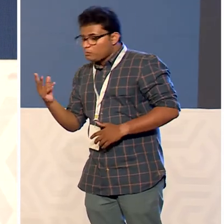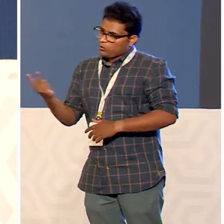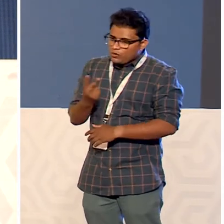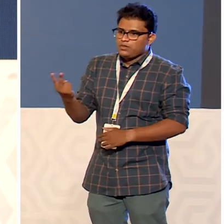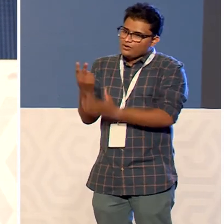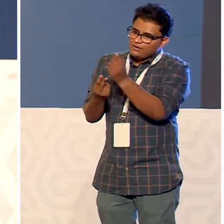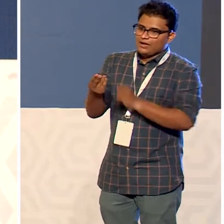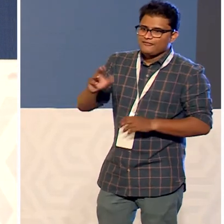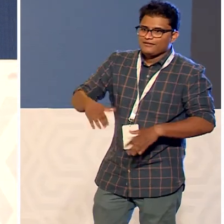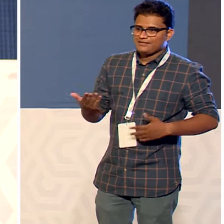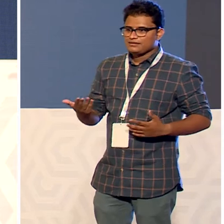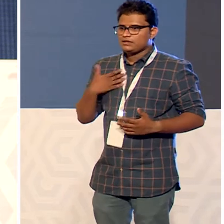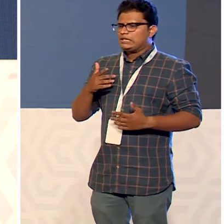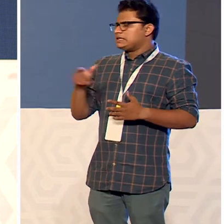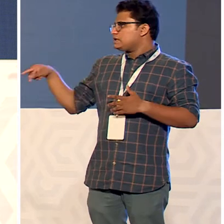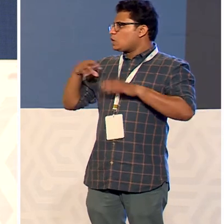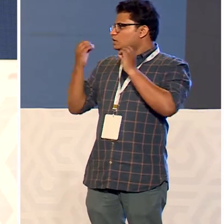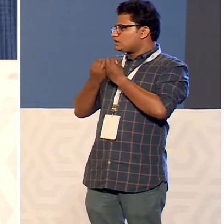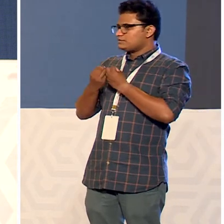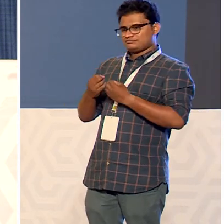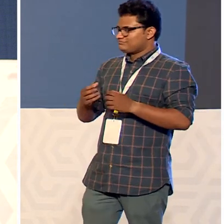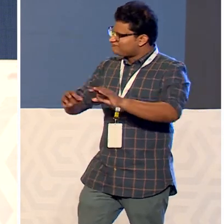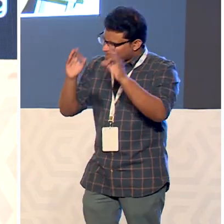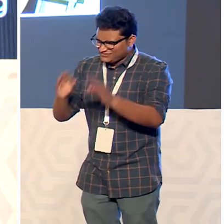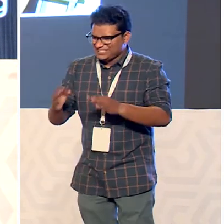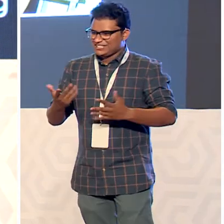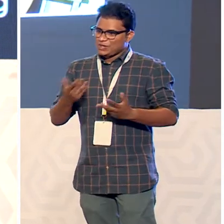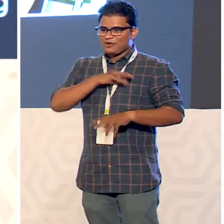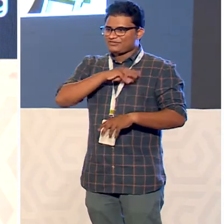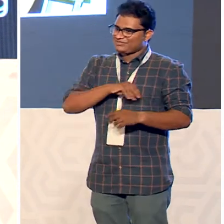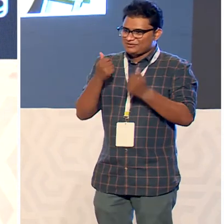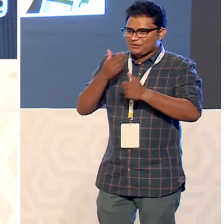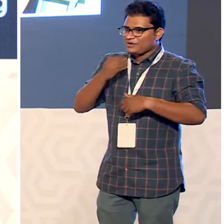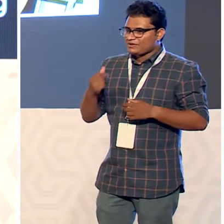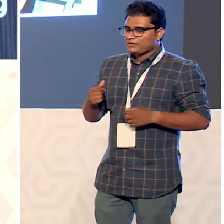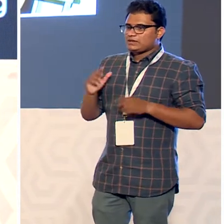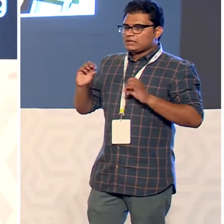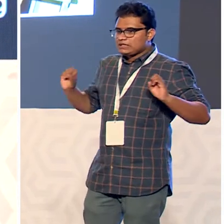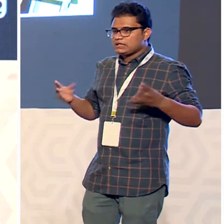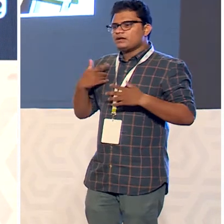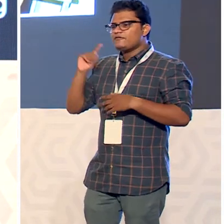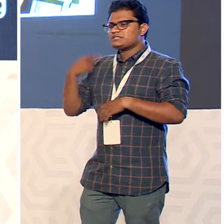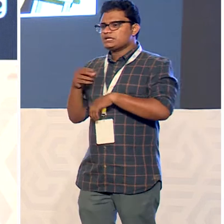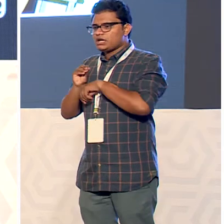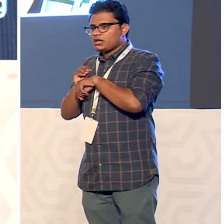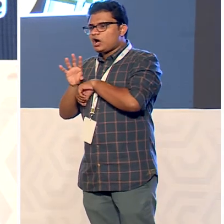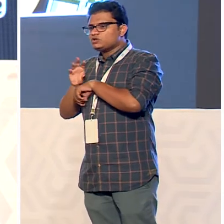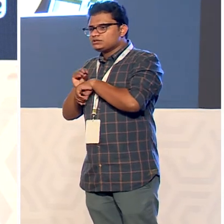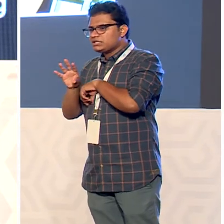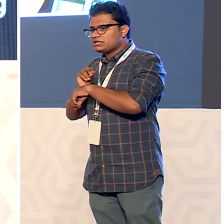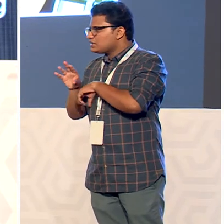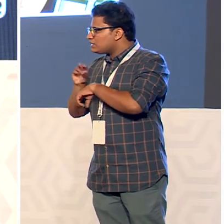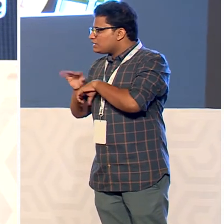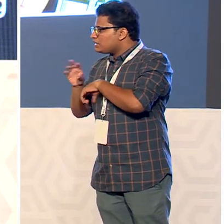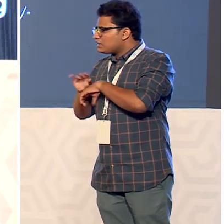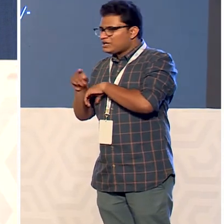we are running this organization very efficiently and initially started counseling patients and the caregivers